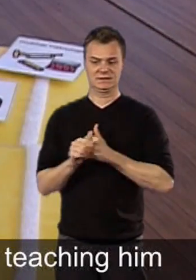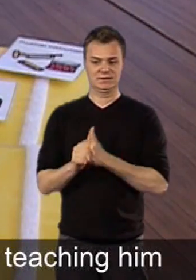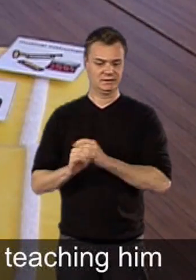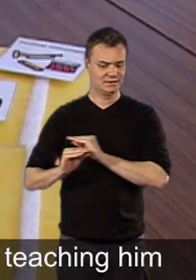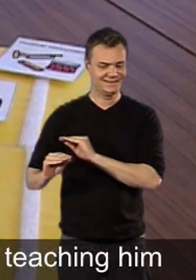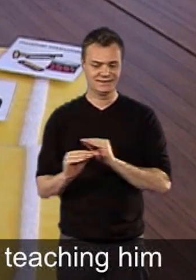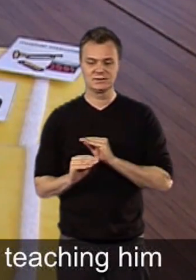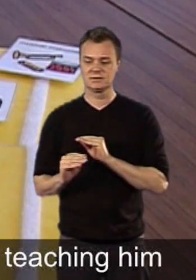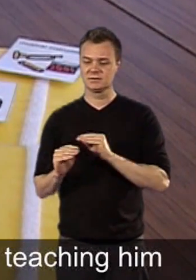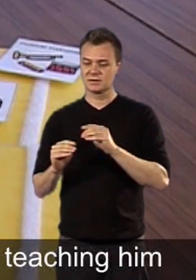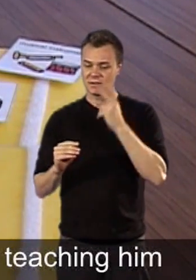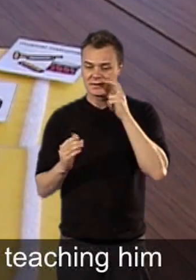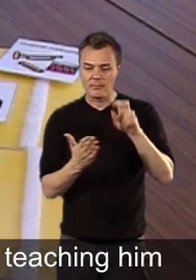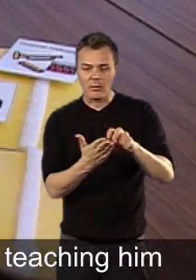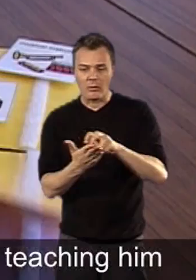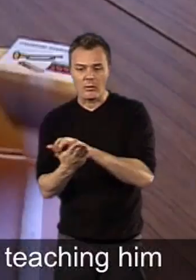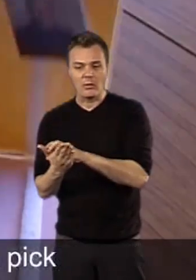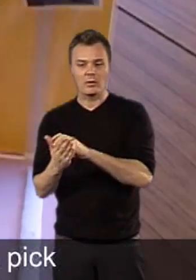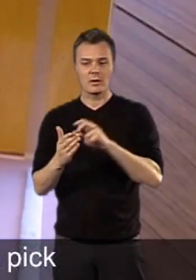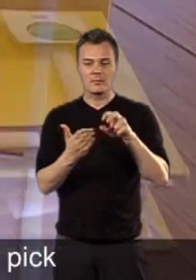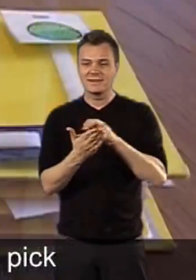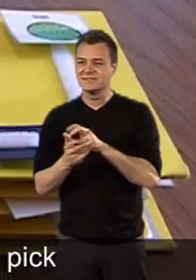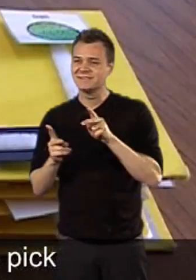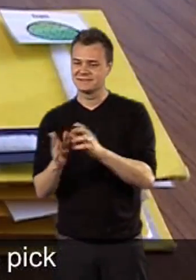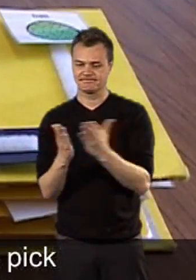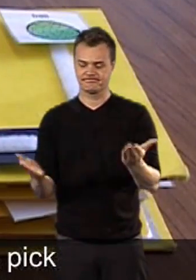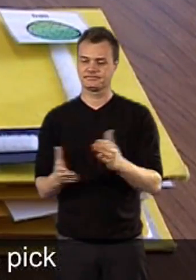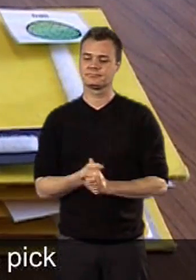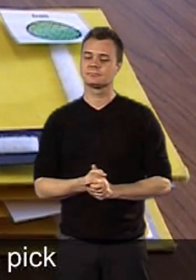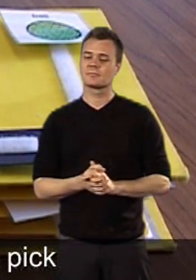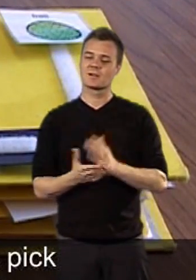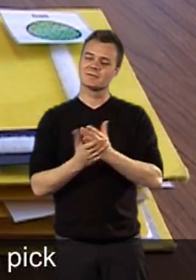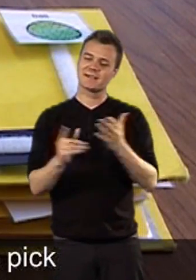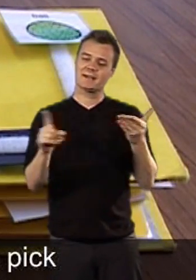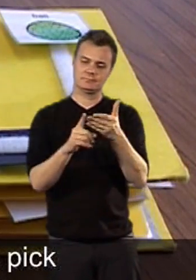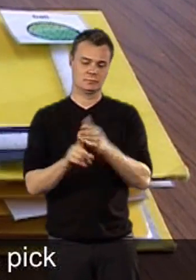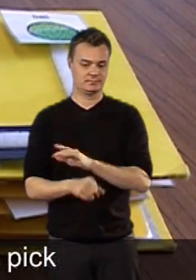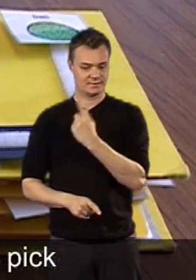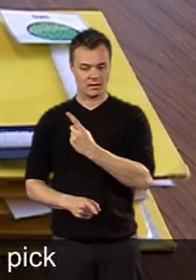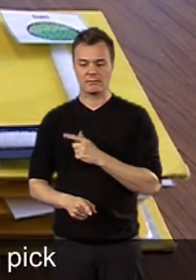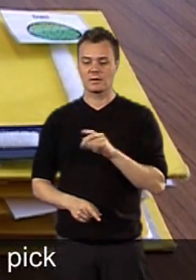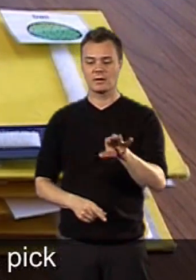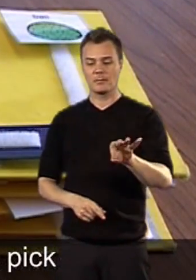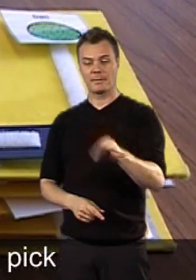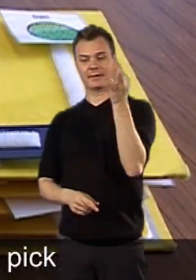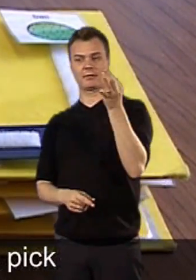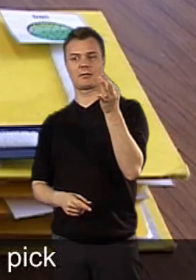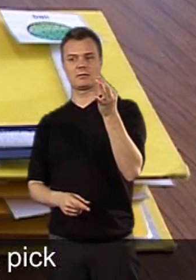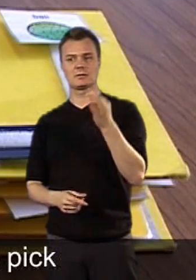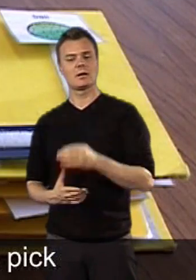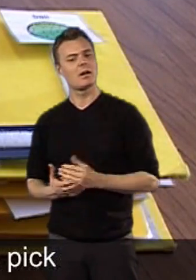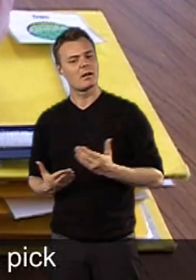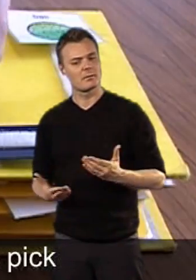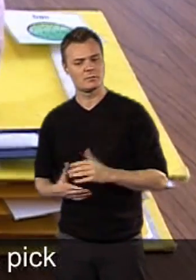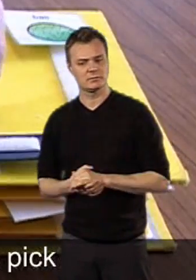teaching him a symbols and picture card system. The idea is he chooses. So he's to pick the card.